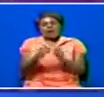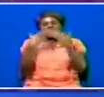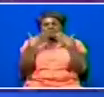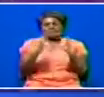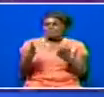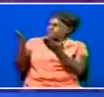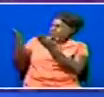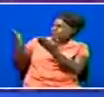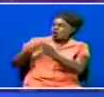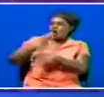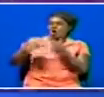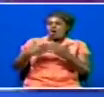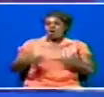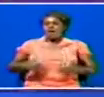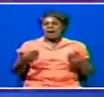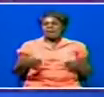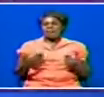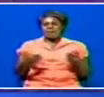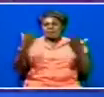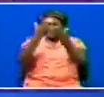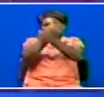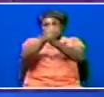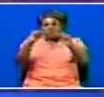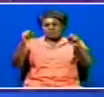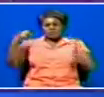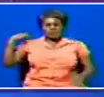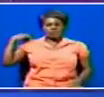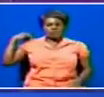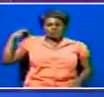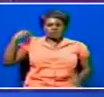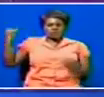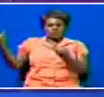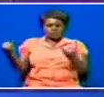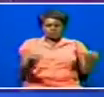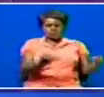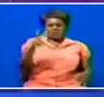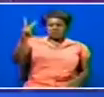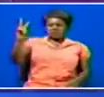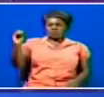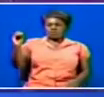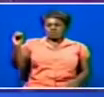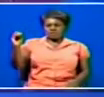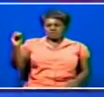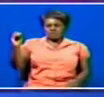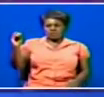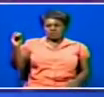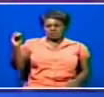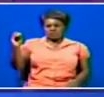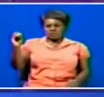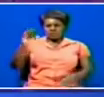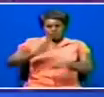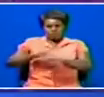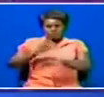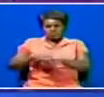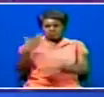can see everyone is happy and they're celebrating. The president has volunteered to invite 20 of those who will be awarded tonight. What's your take on that? That's a very